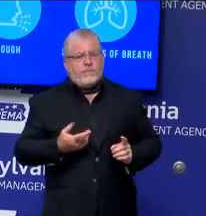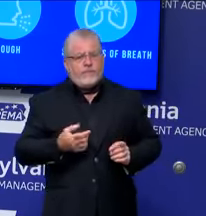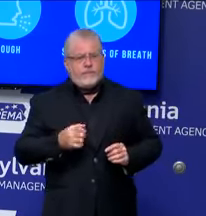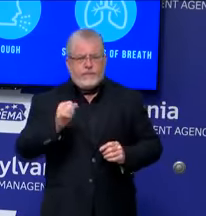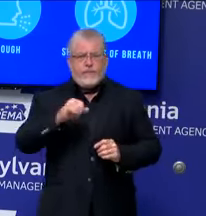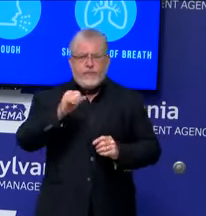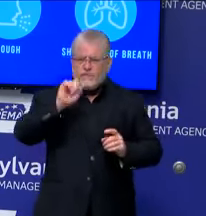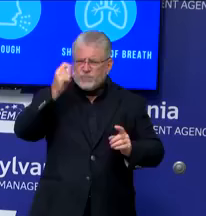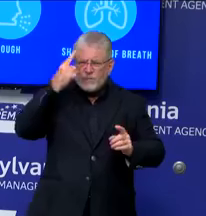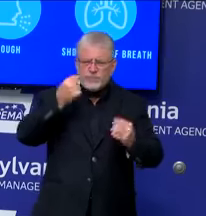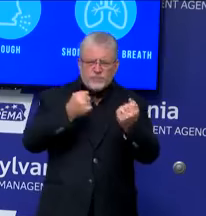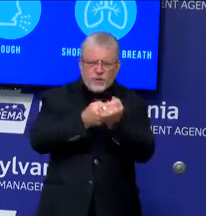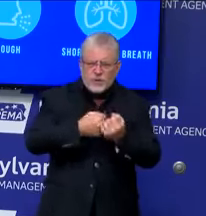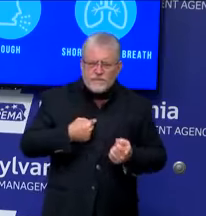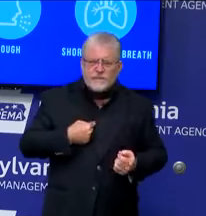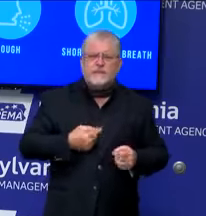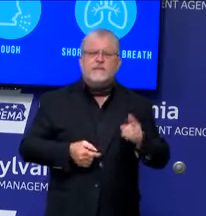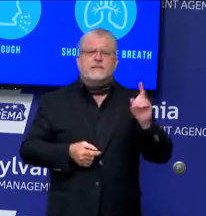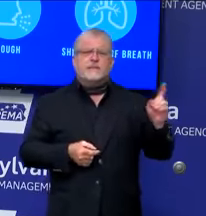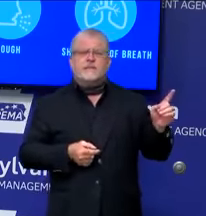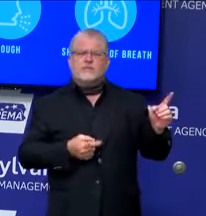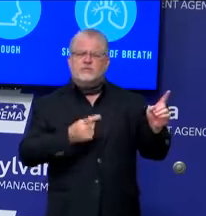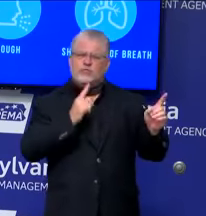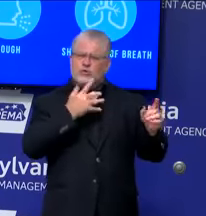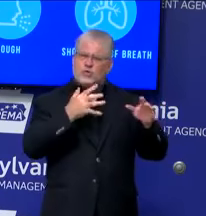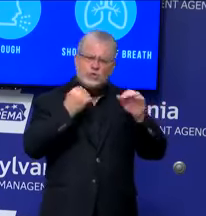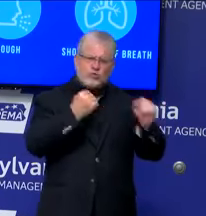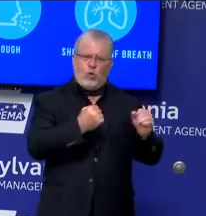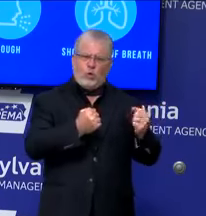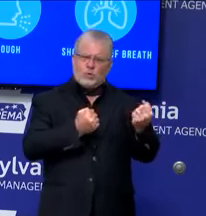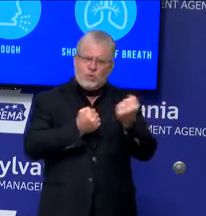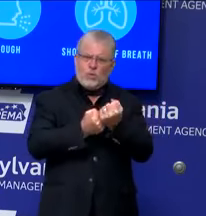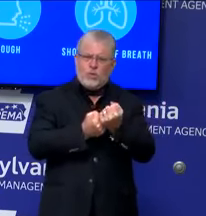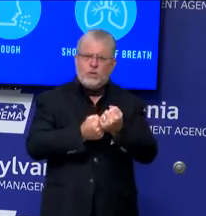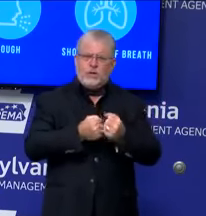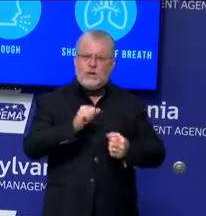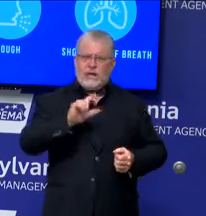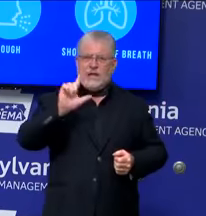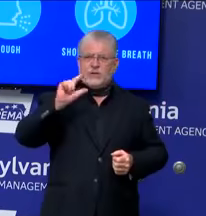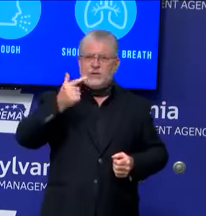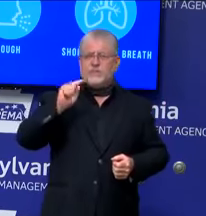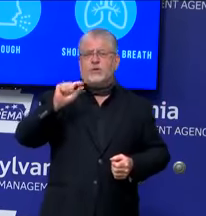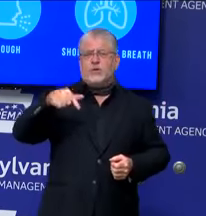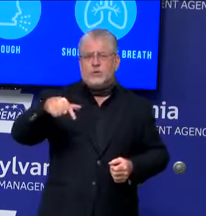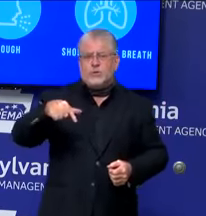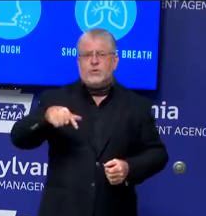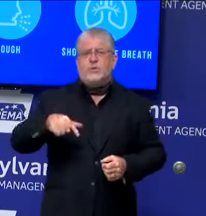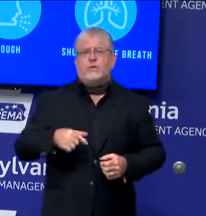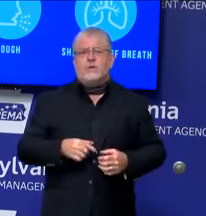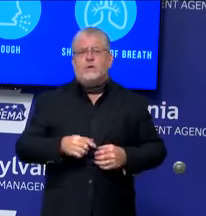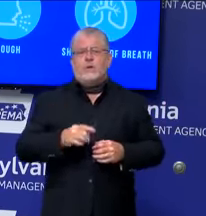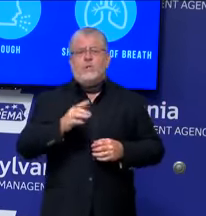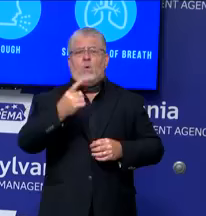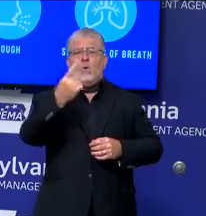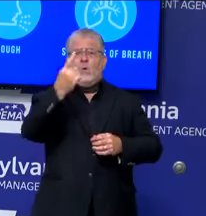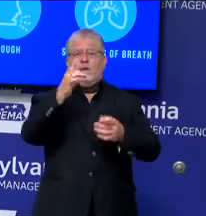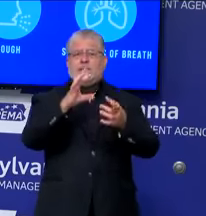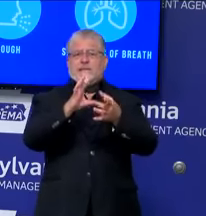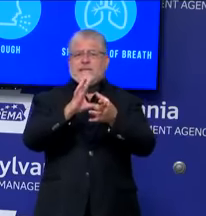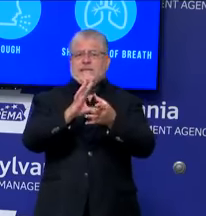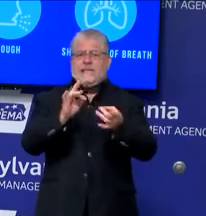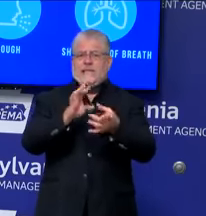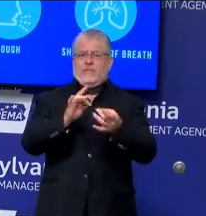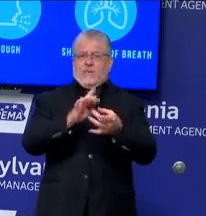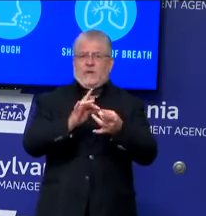could possibly have in the LGBTQ community. But I think that one statement isn't enough. This is a process. This is